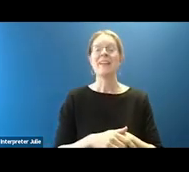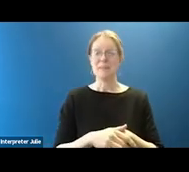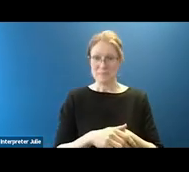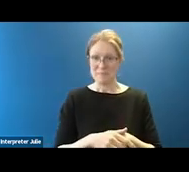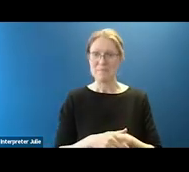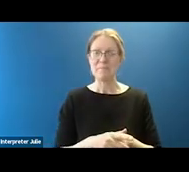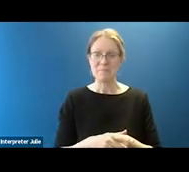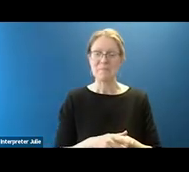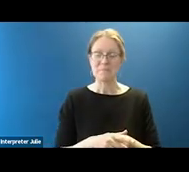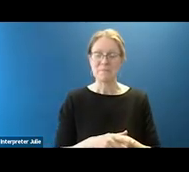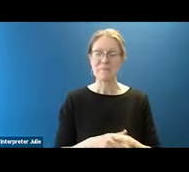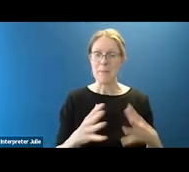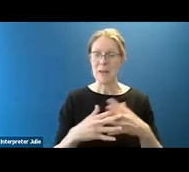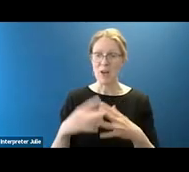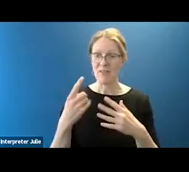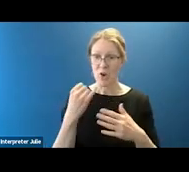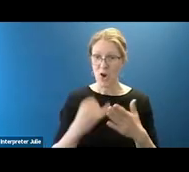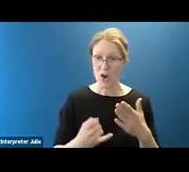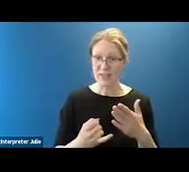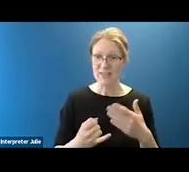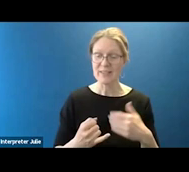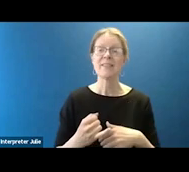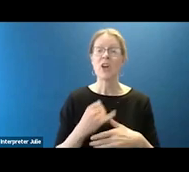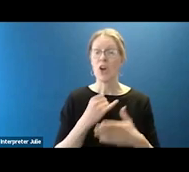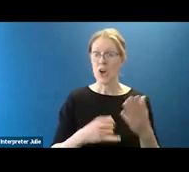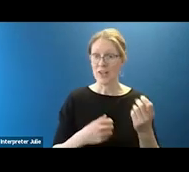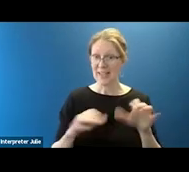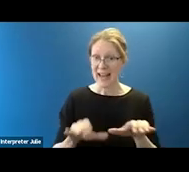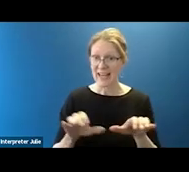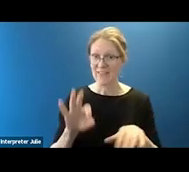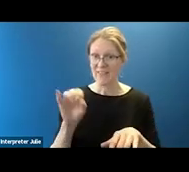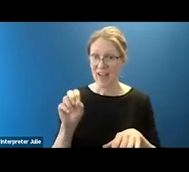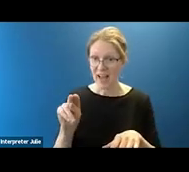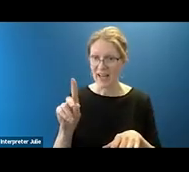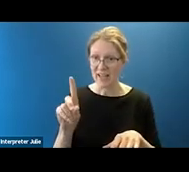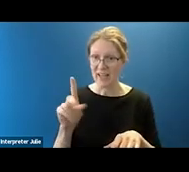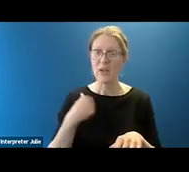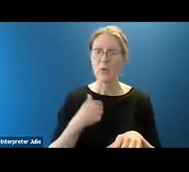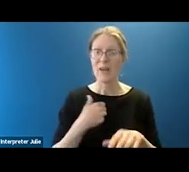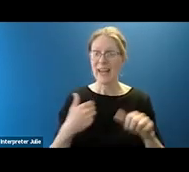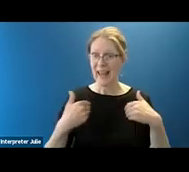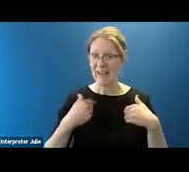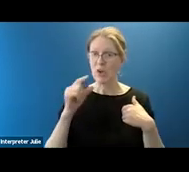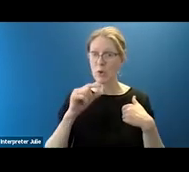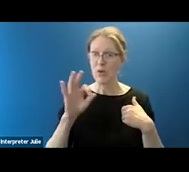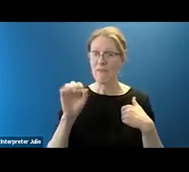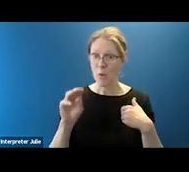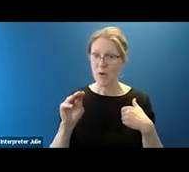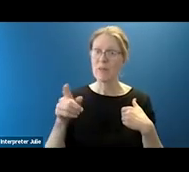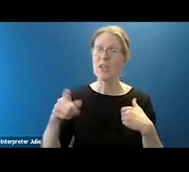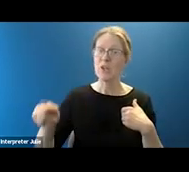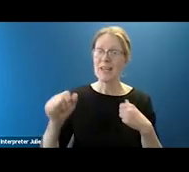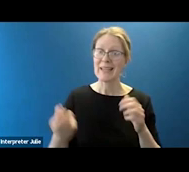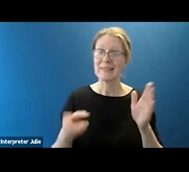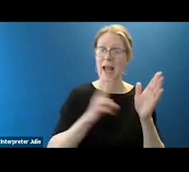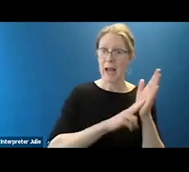Action Fund has created a Google form for you to fill out with your information to sign up to participate. And we